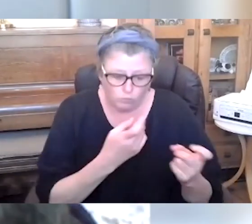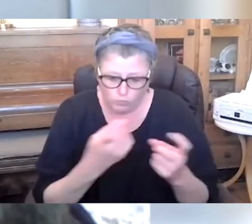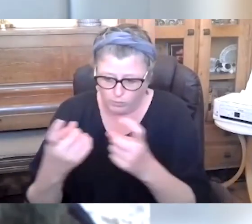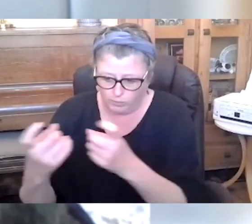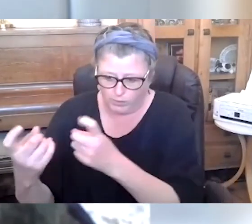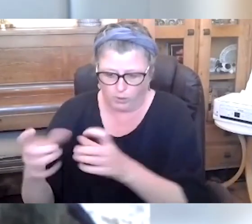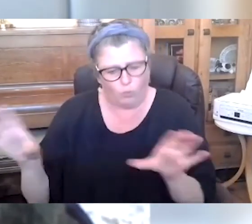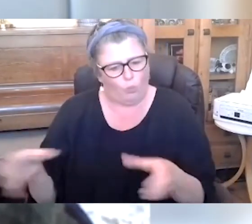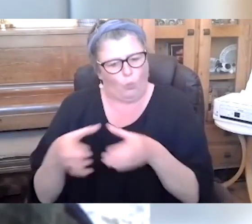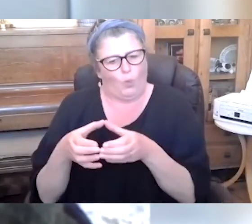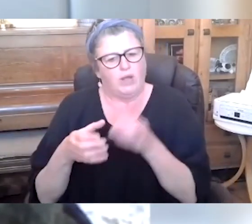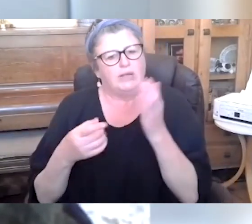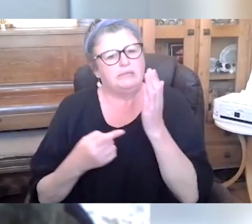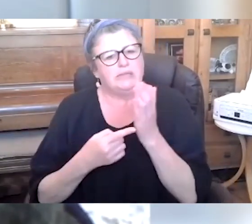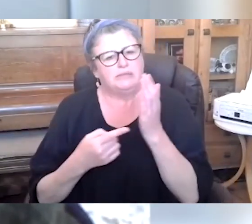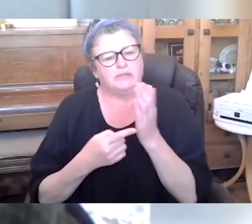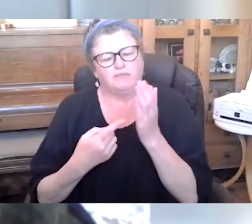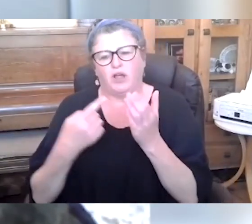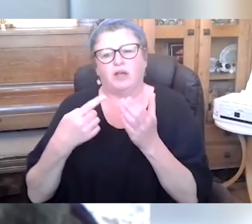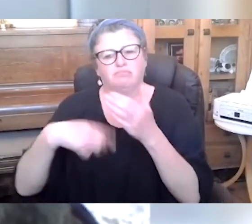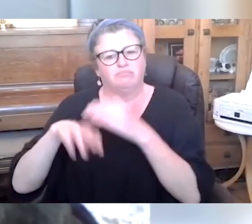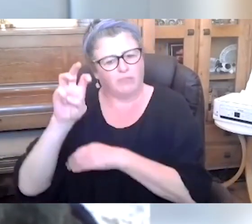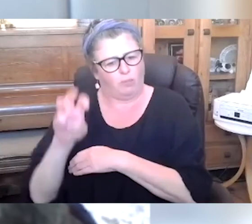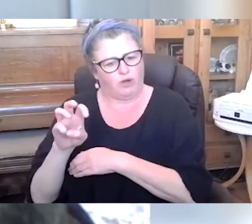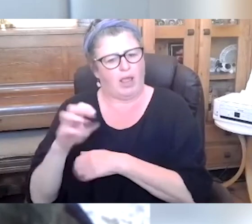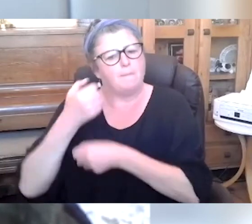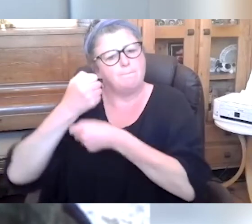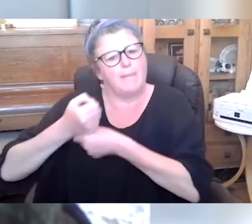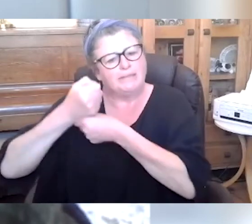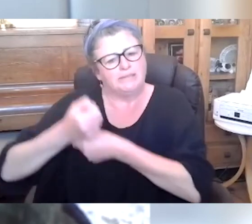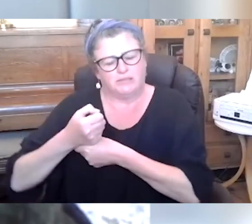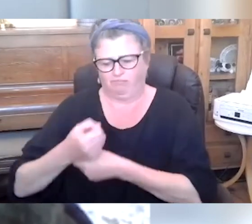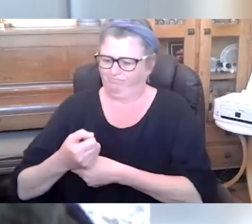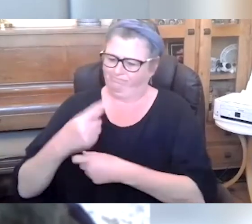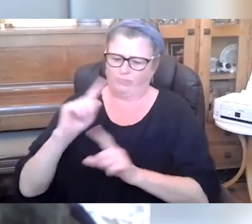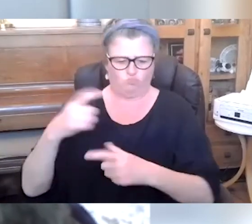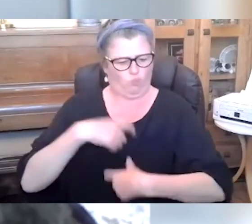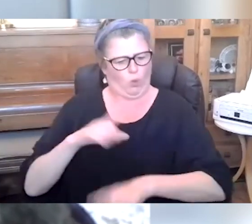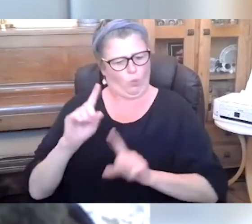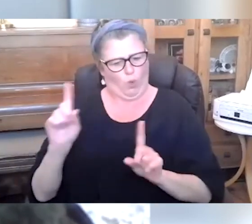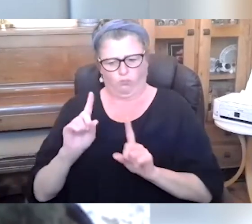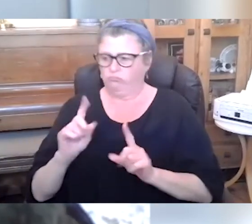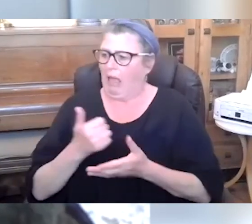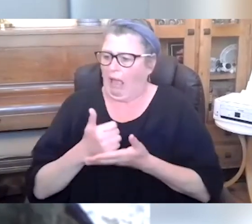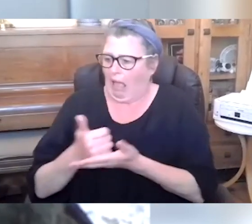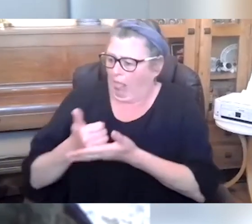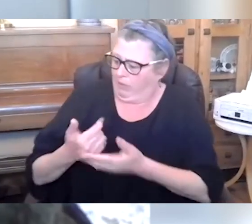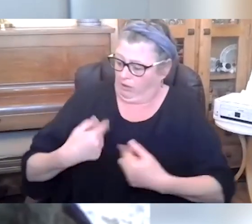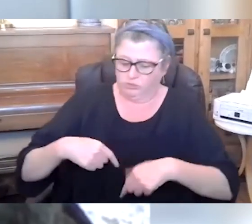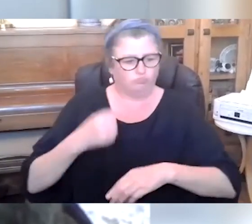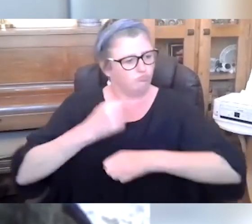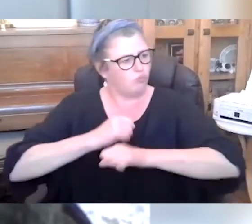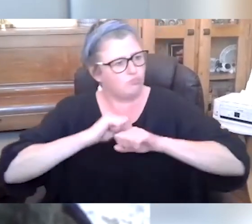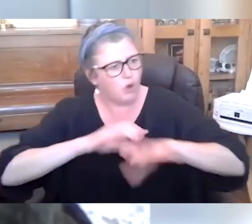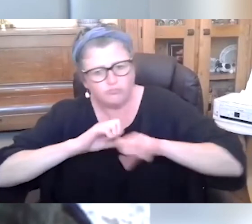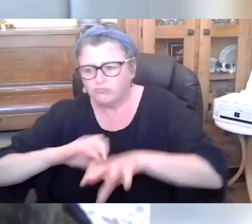is that of helping us to promote our work, extend our reach by increasing capacity and to inform communities of who we are, what our aims